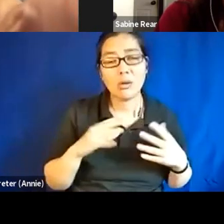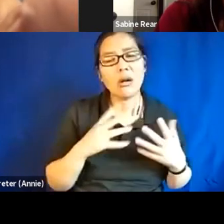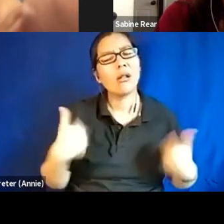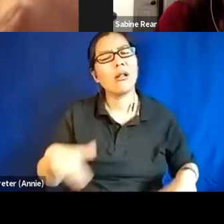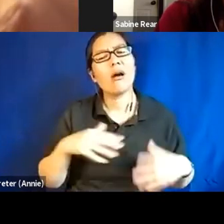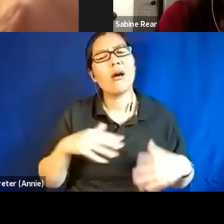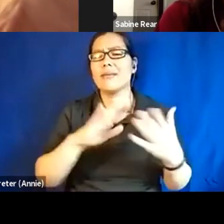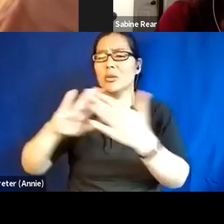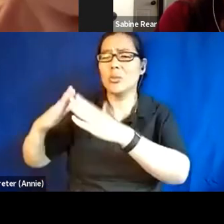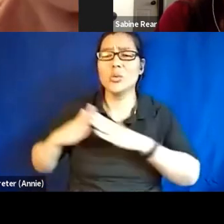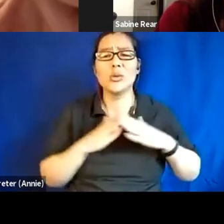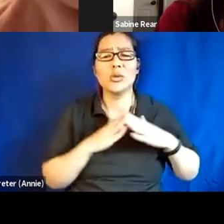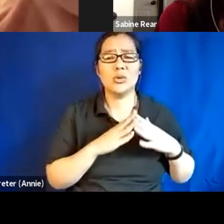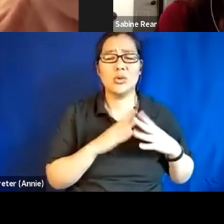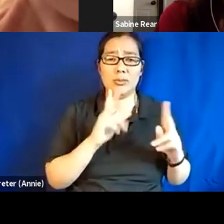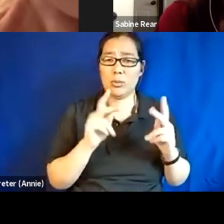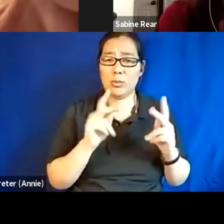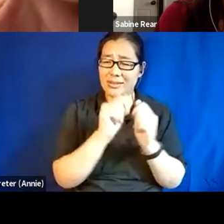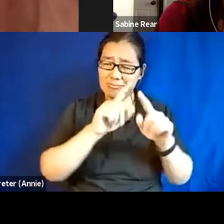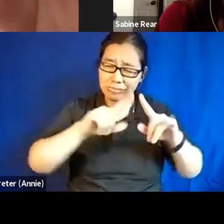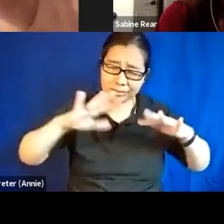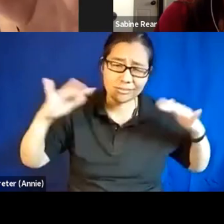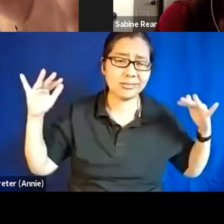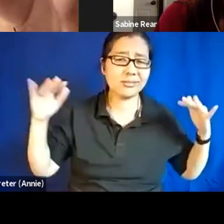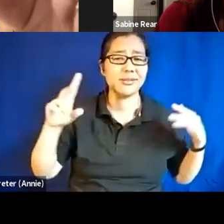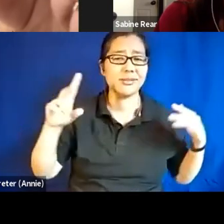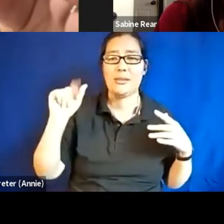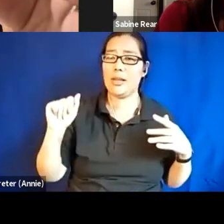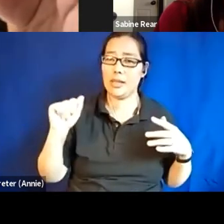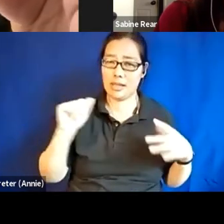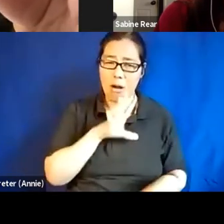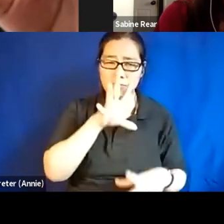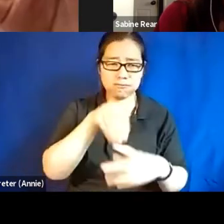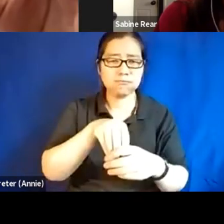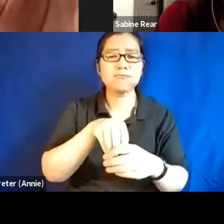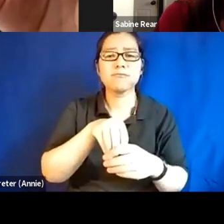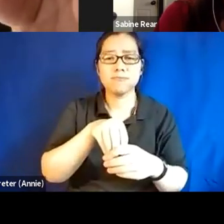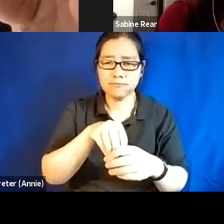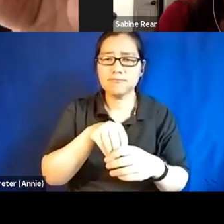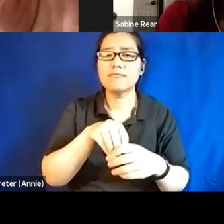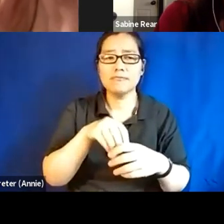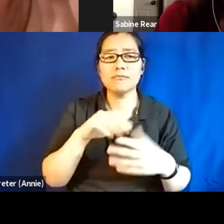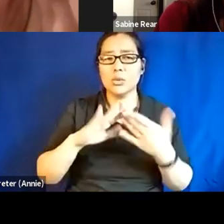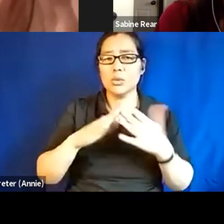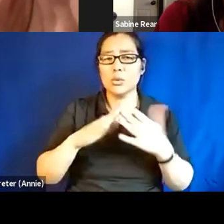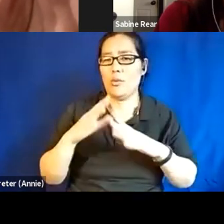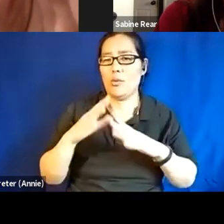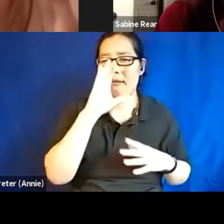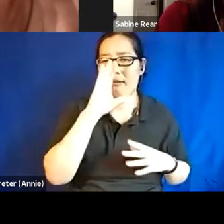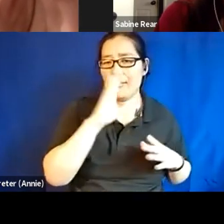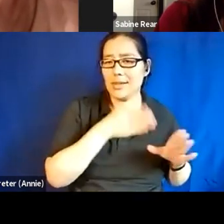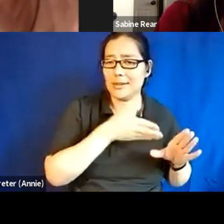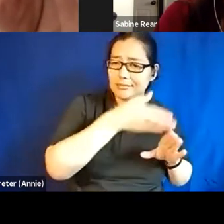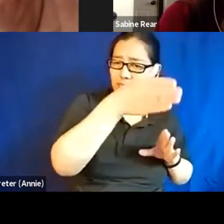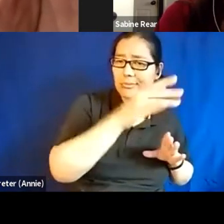lots of people with different disabilities are active in, um, the community of comics and zines that I find myself